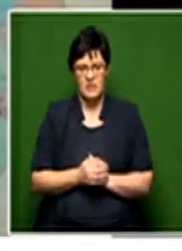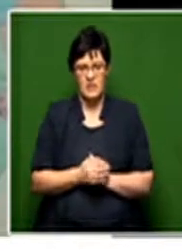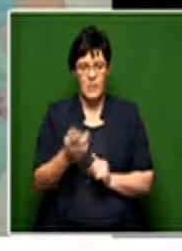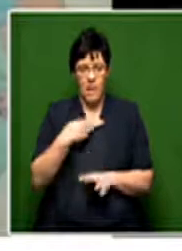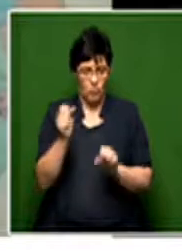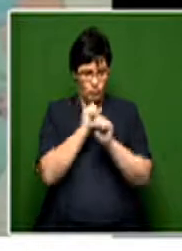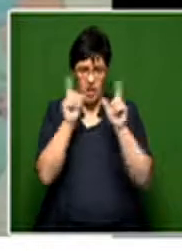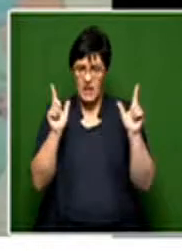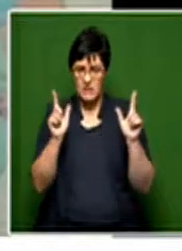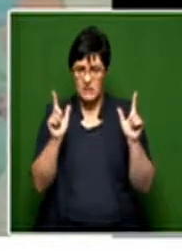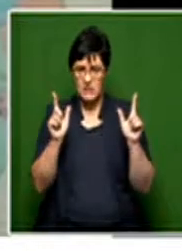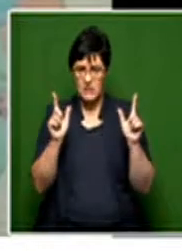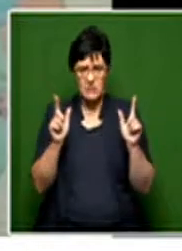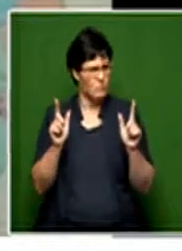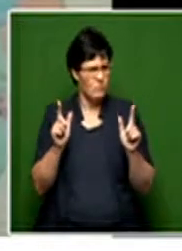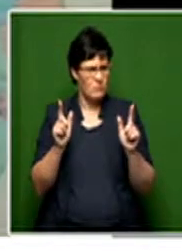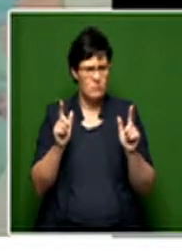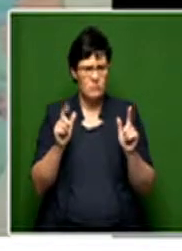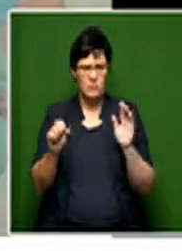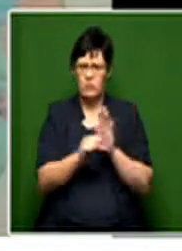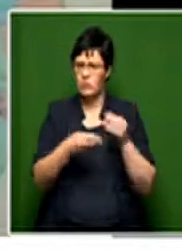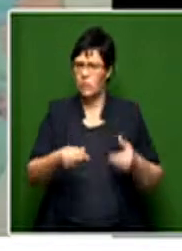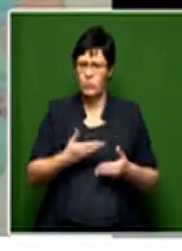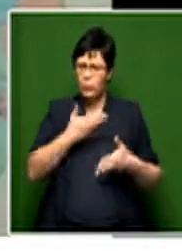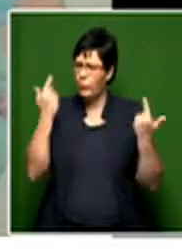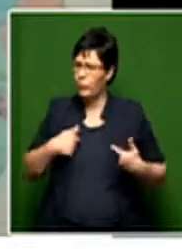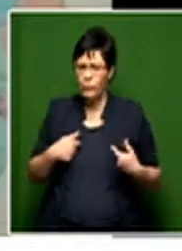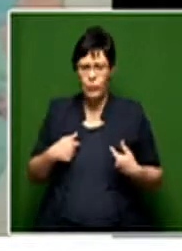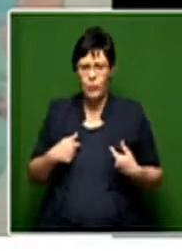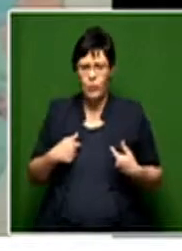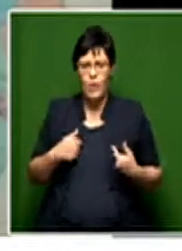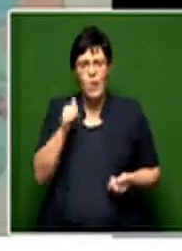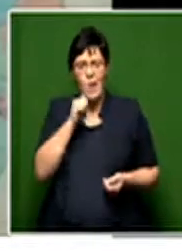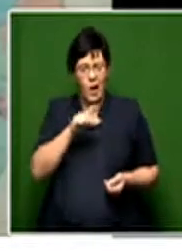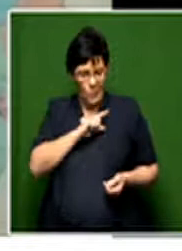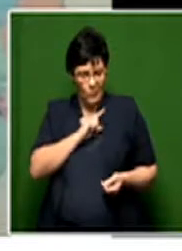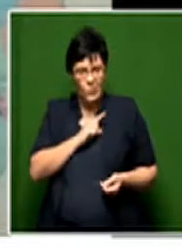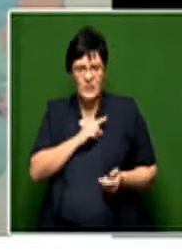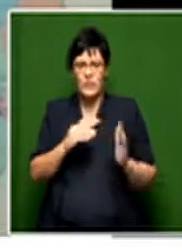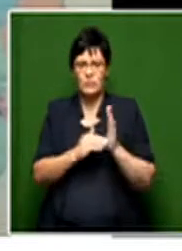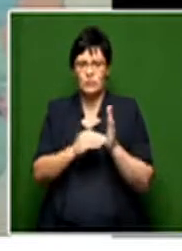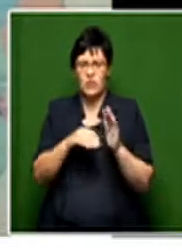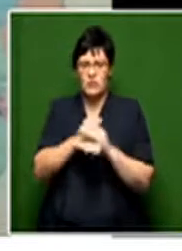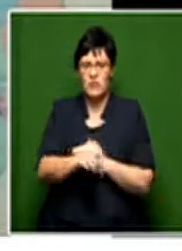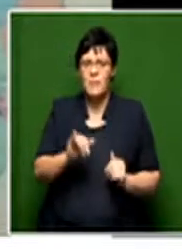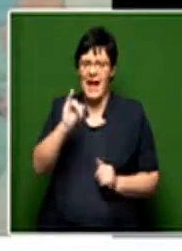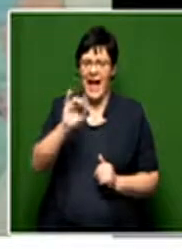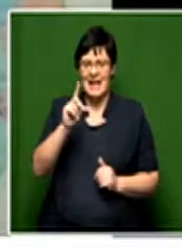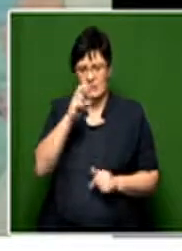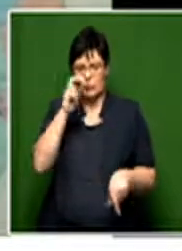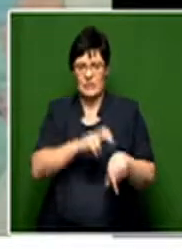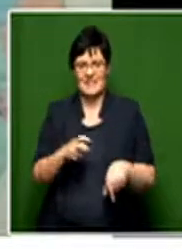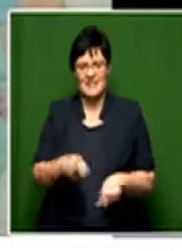only realized that I was stateless when I was going to do matric, and we needed an ID